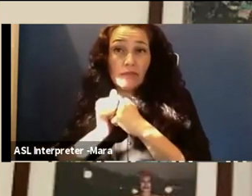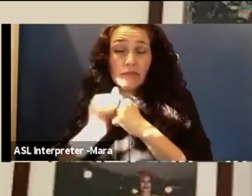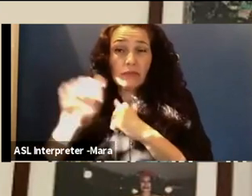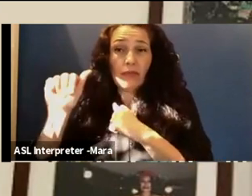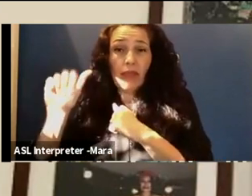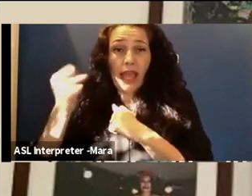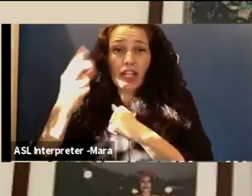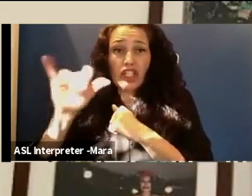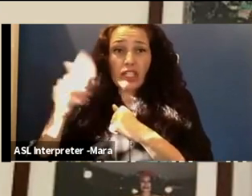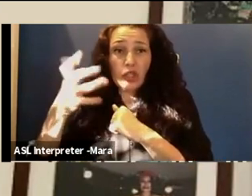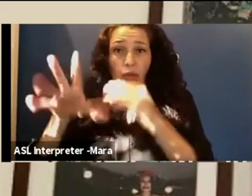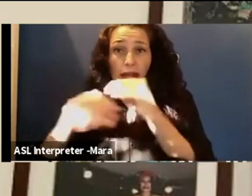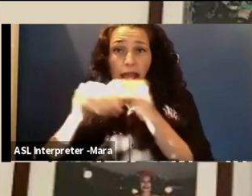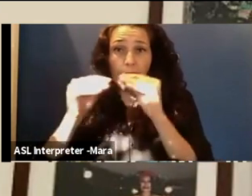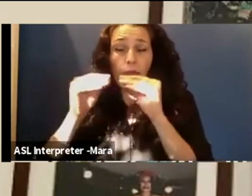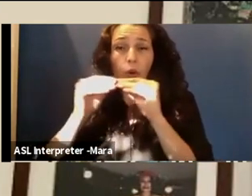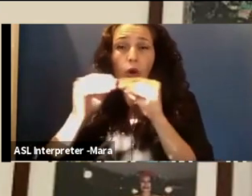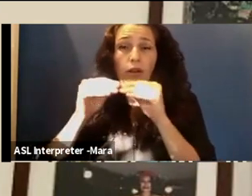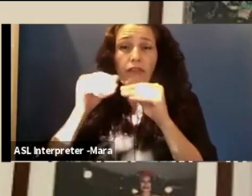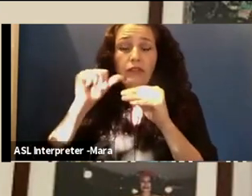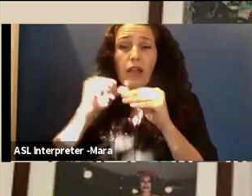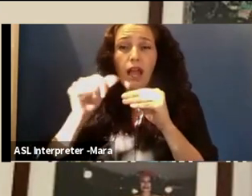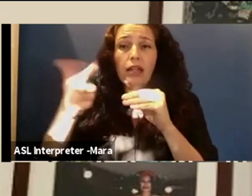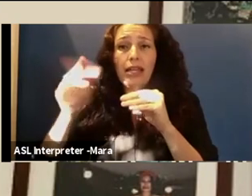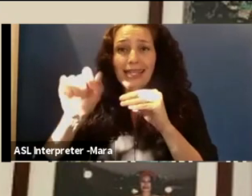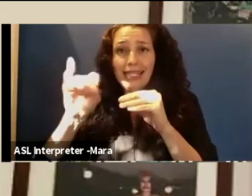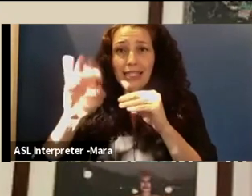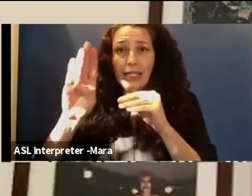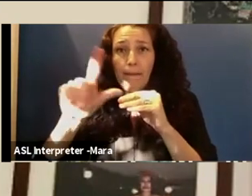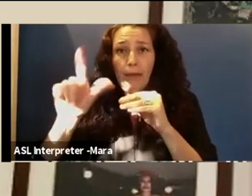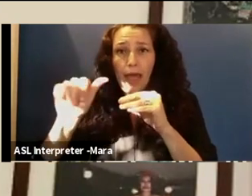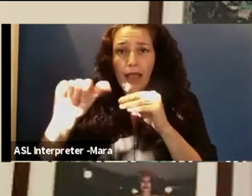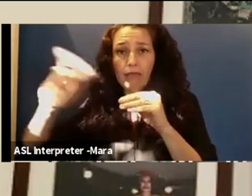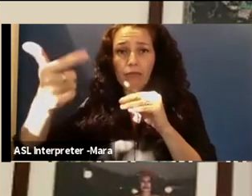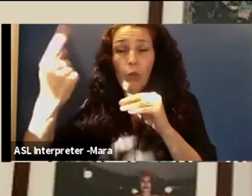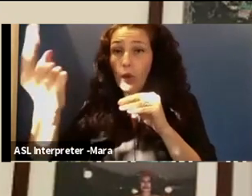say something more about that, Isabella, I'll turn it over to you to pull one of our questions.